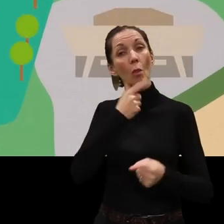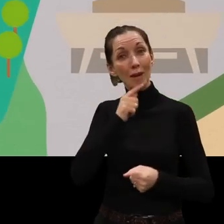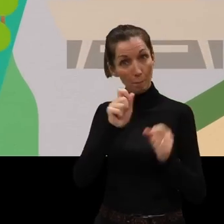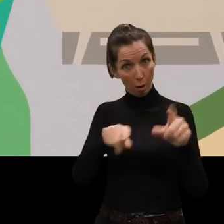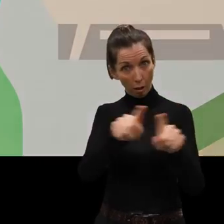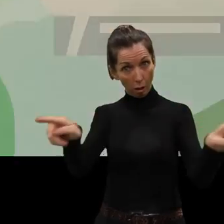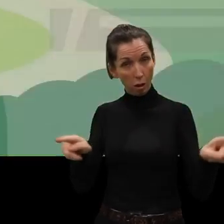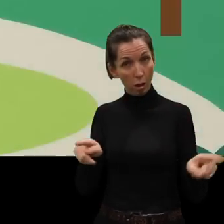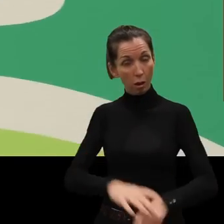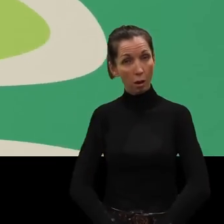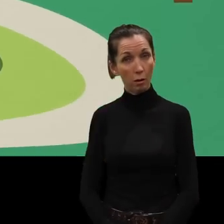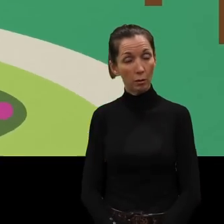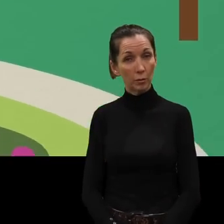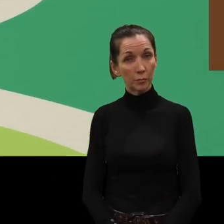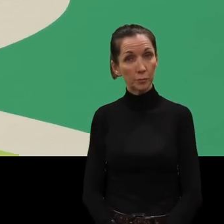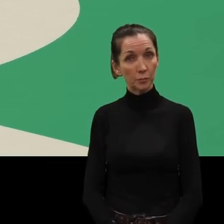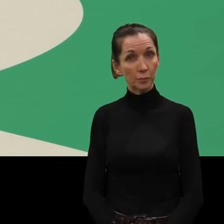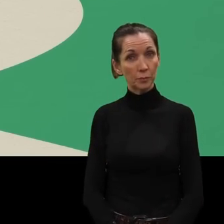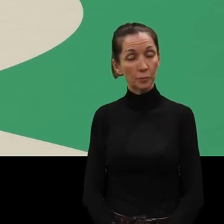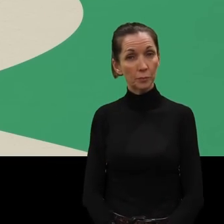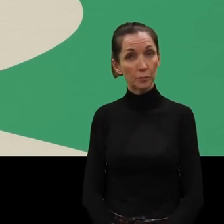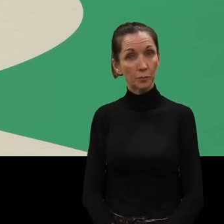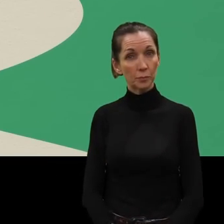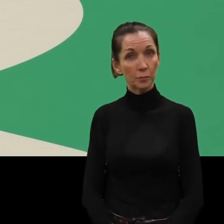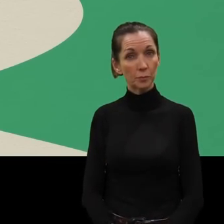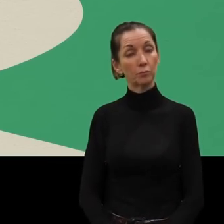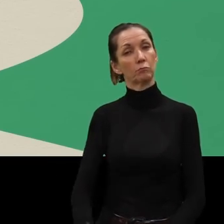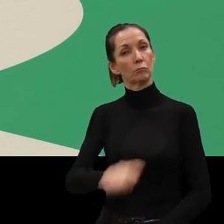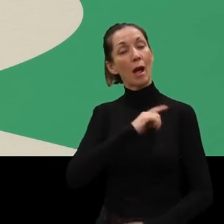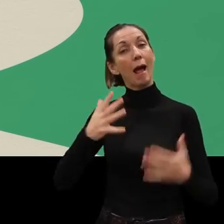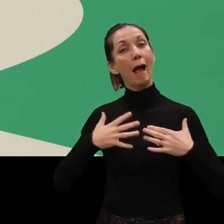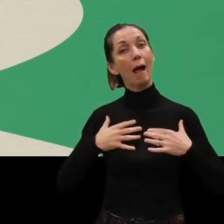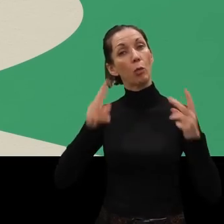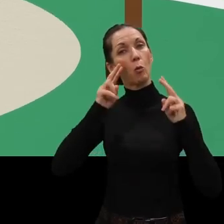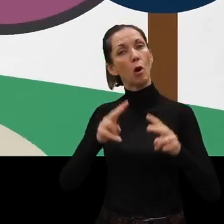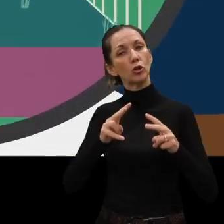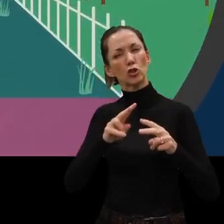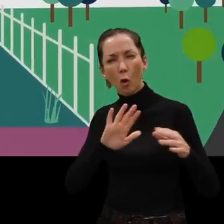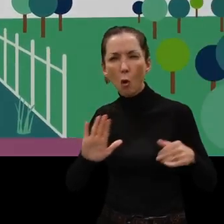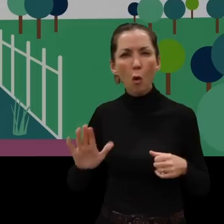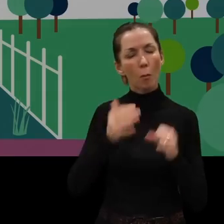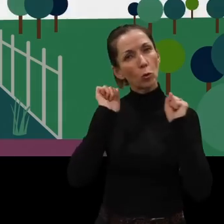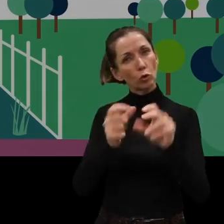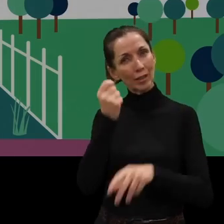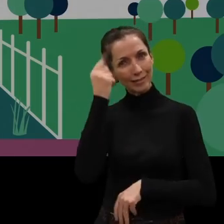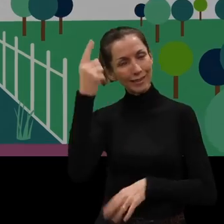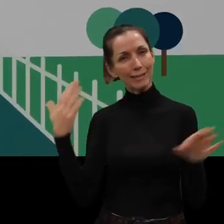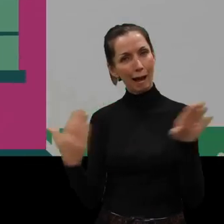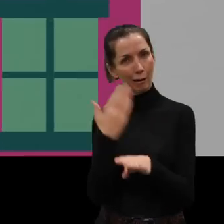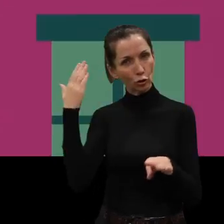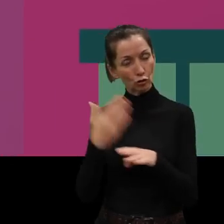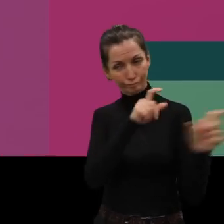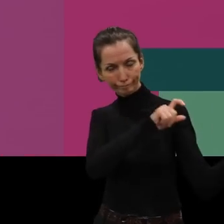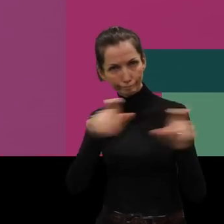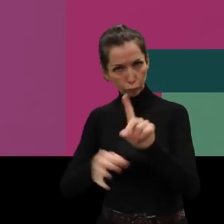because health watch is all about your ideas and actions